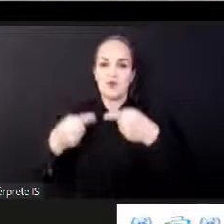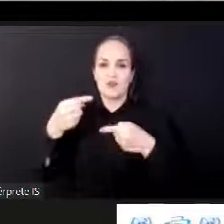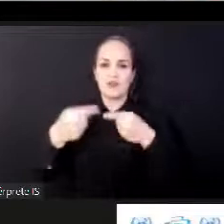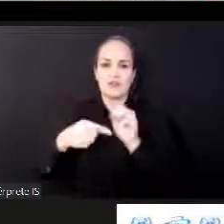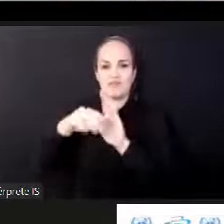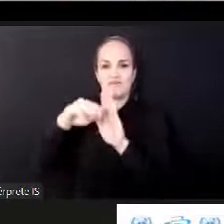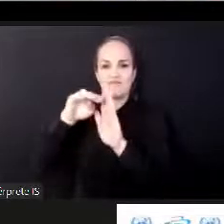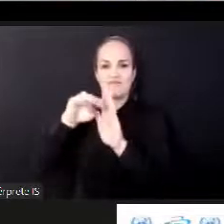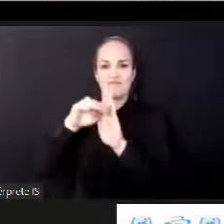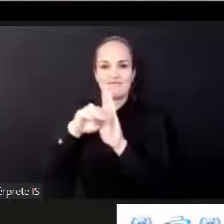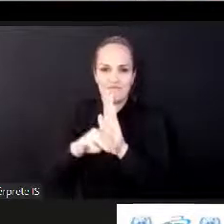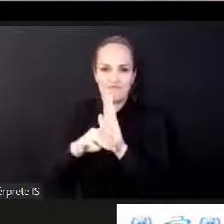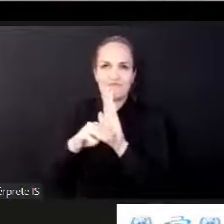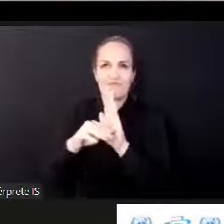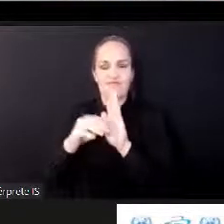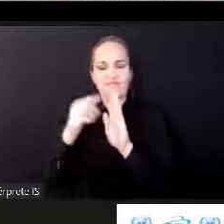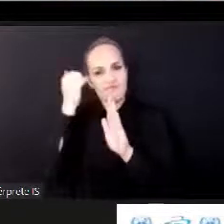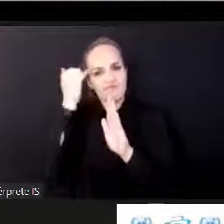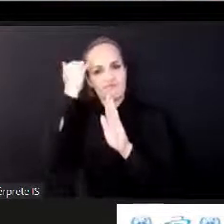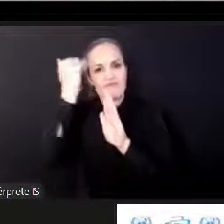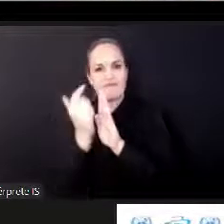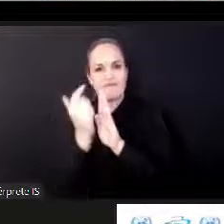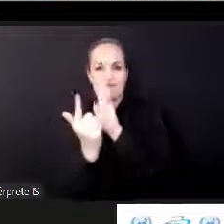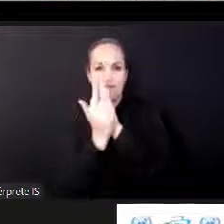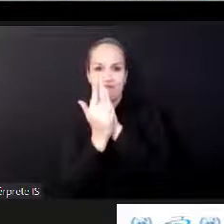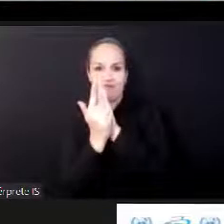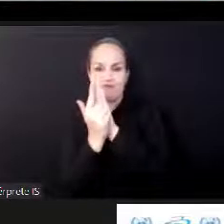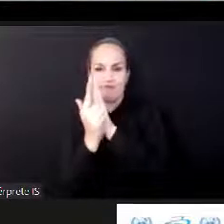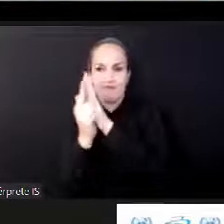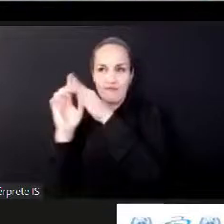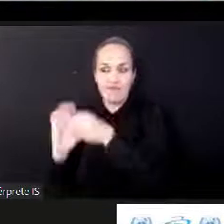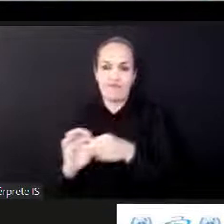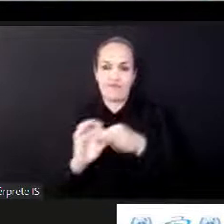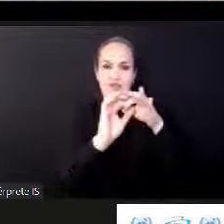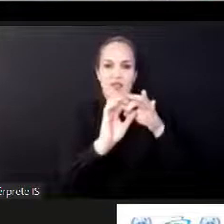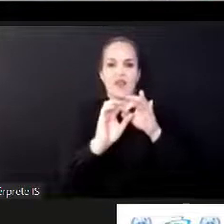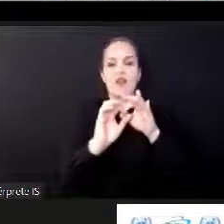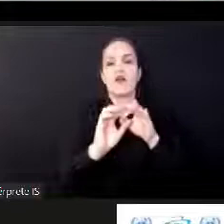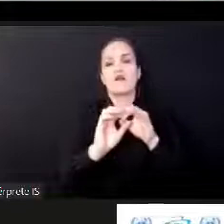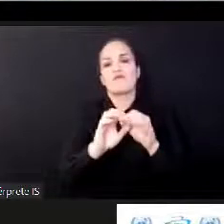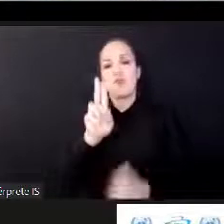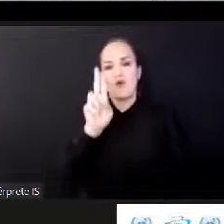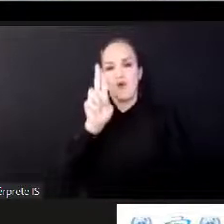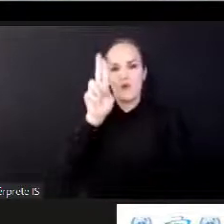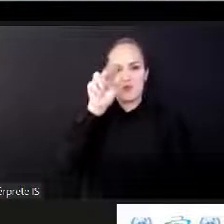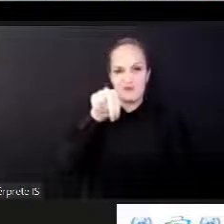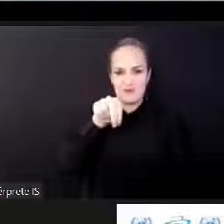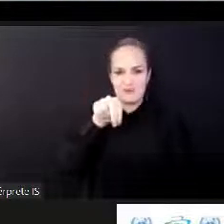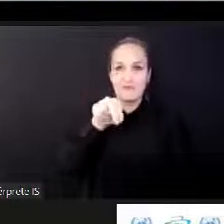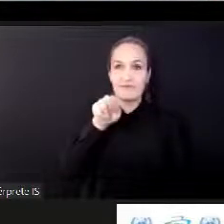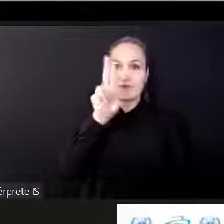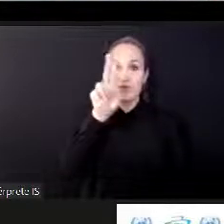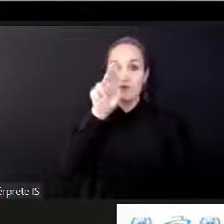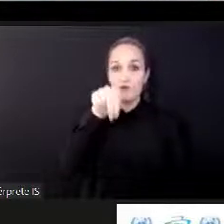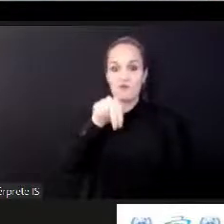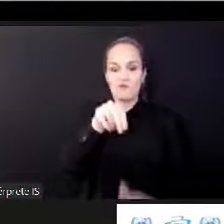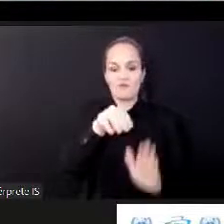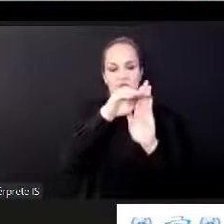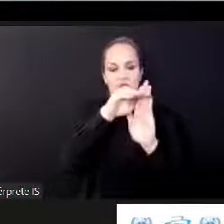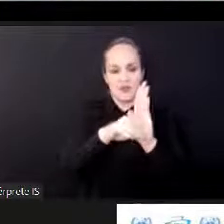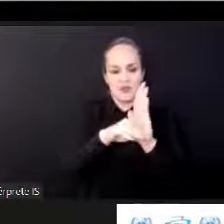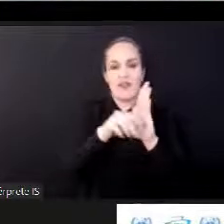be finalized with a roadmap of how to take this whole topic and sector further